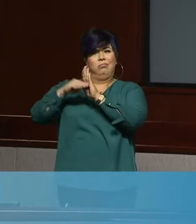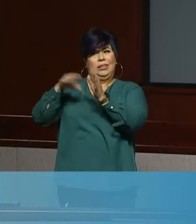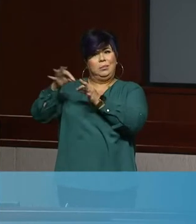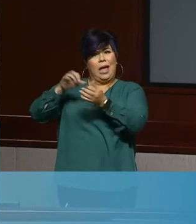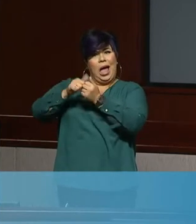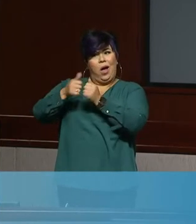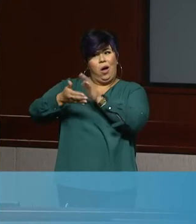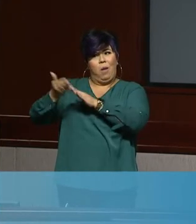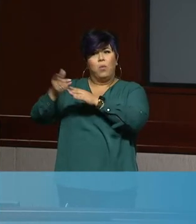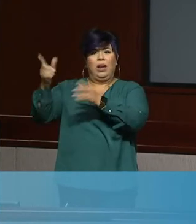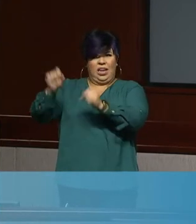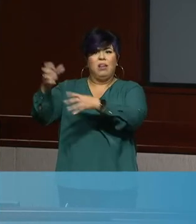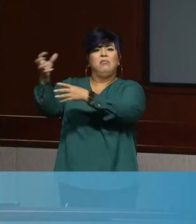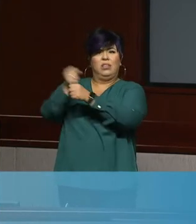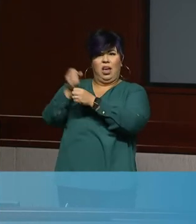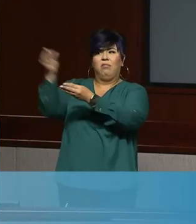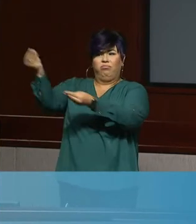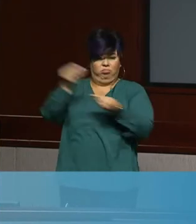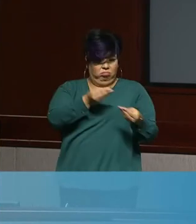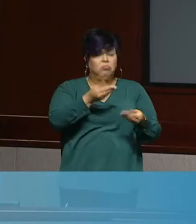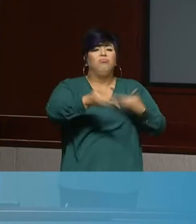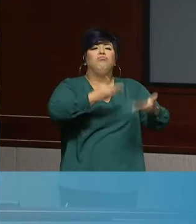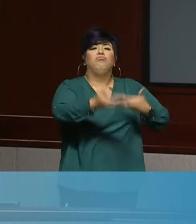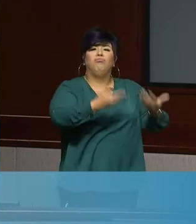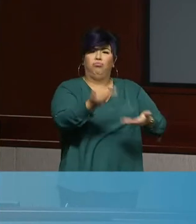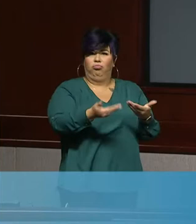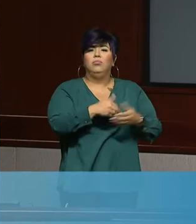are to begin operating at